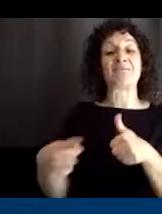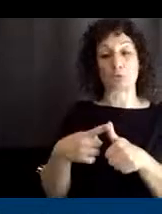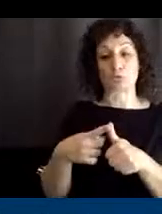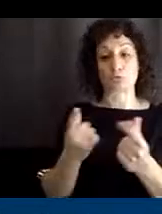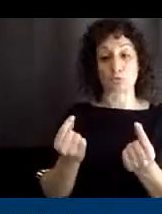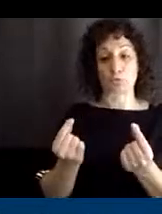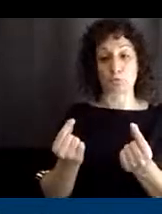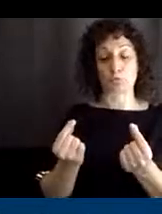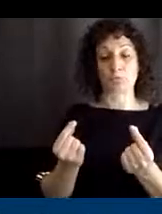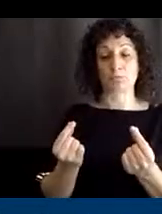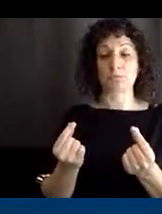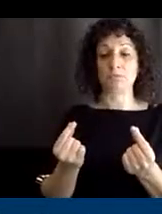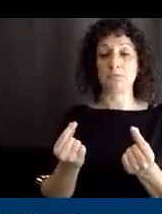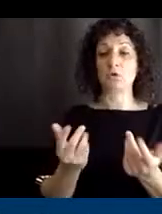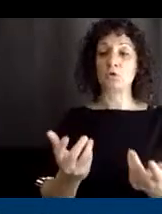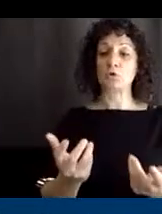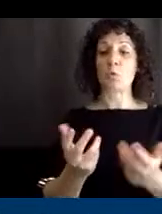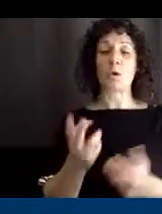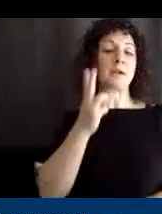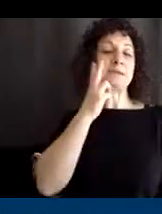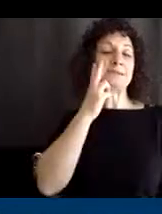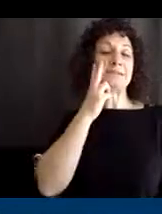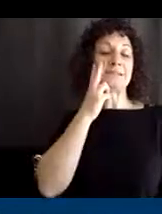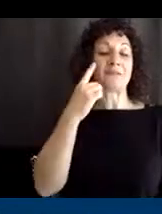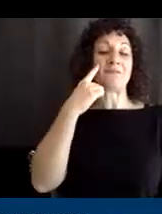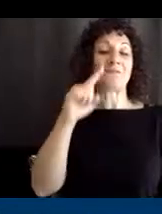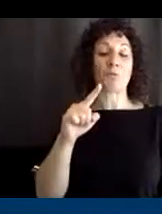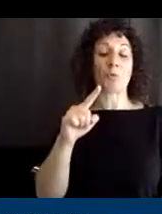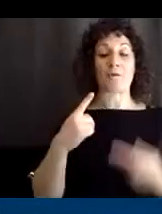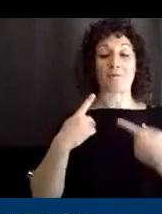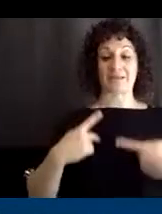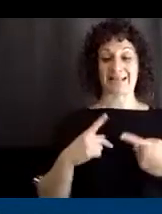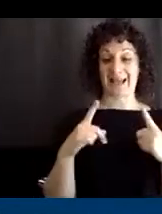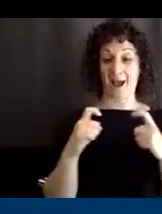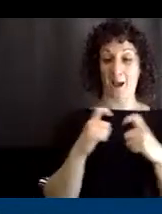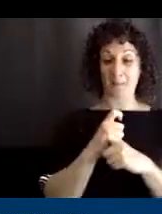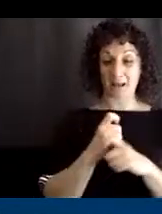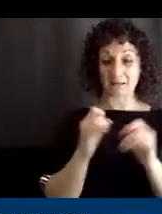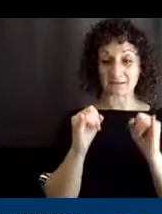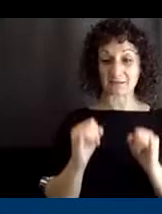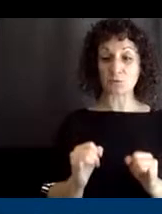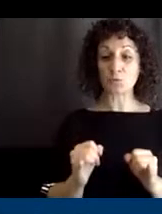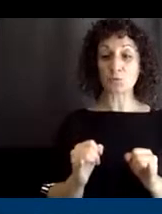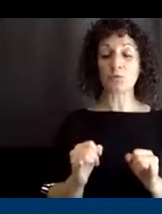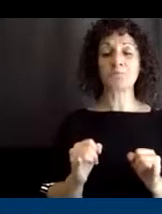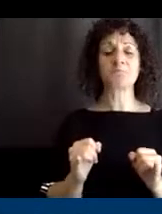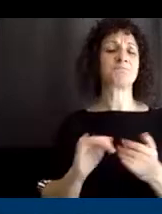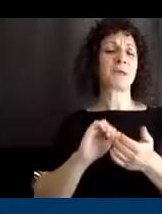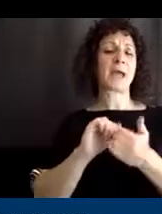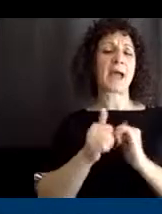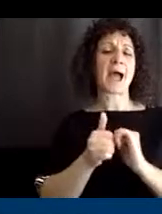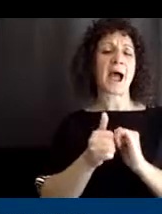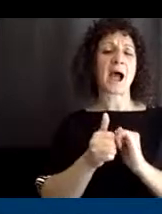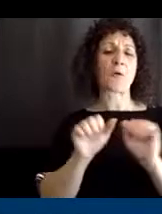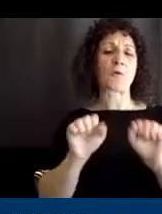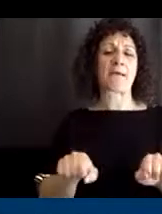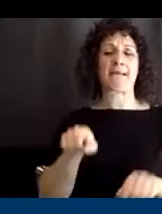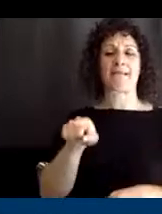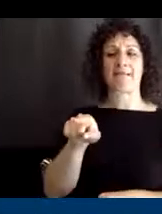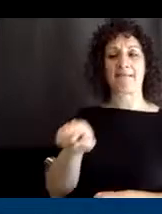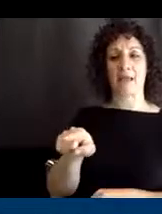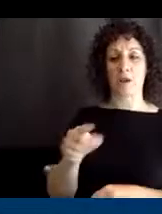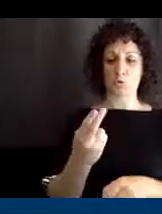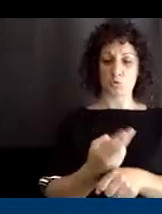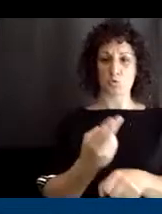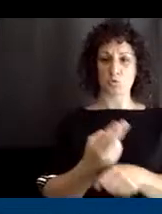look at, especially for our more physically complex individuals, how are they going to be able to access these